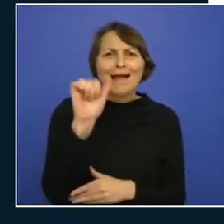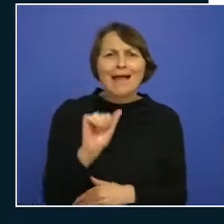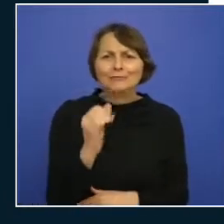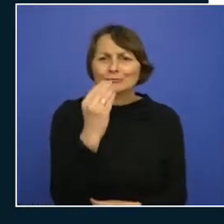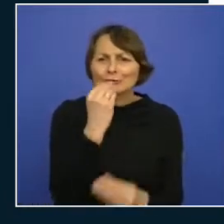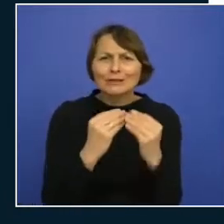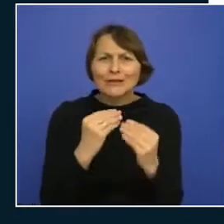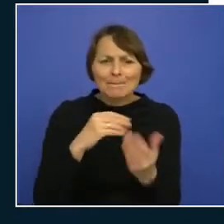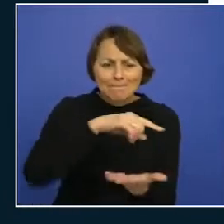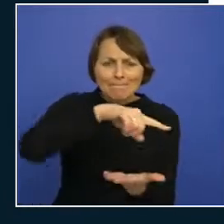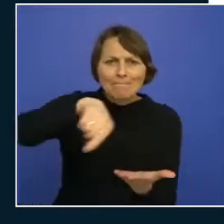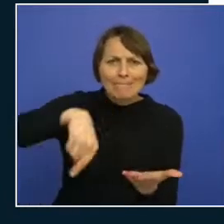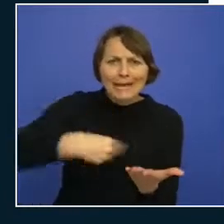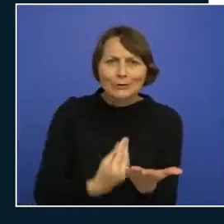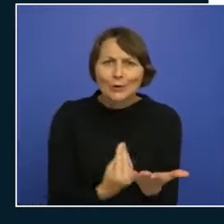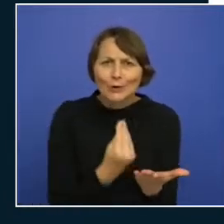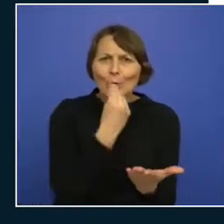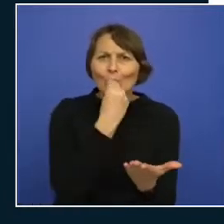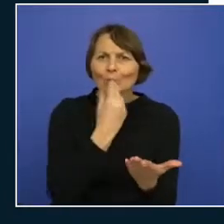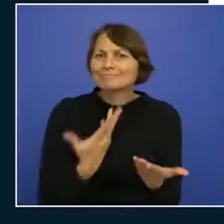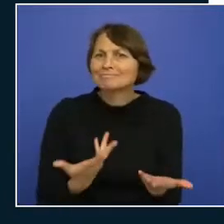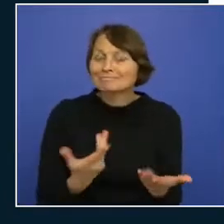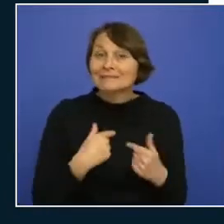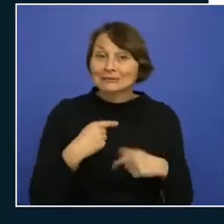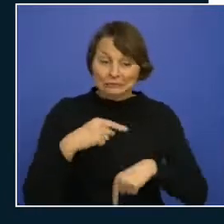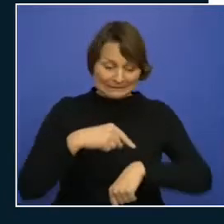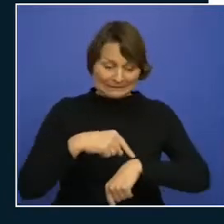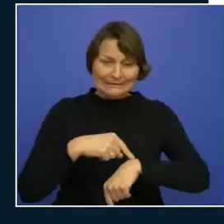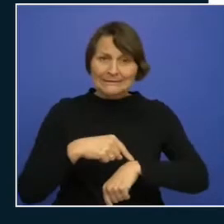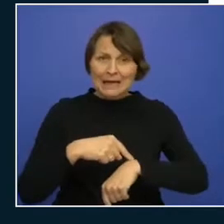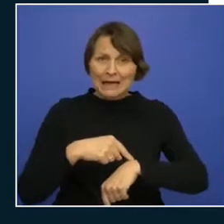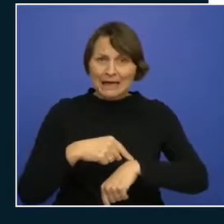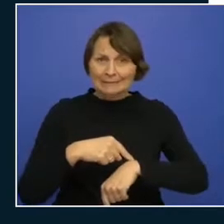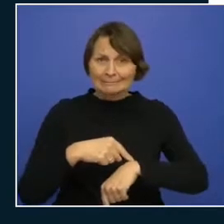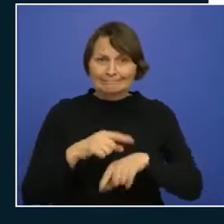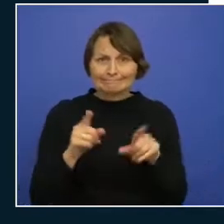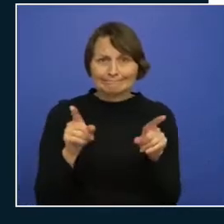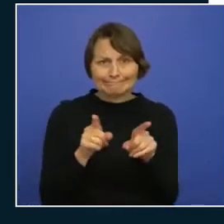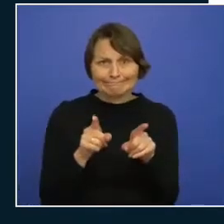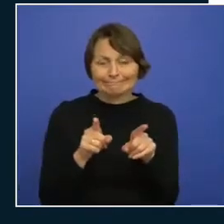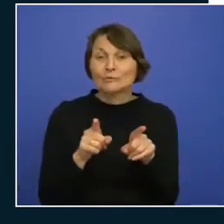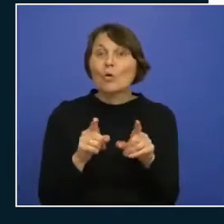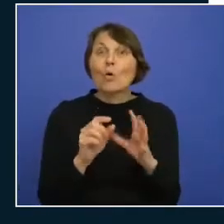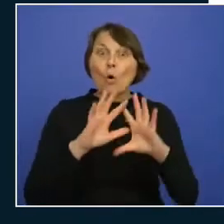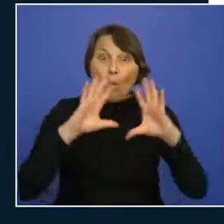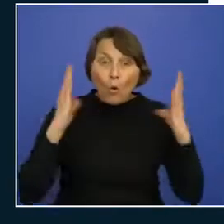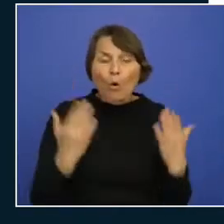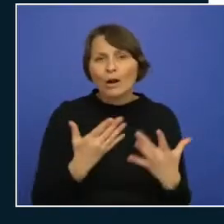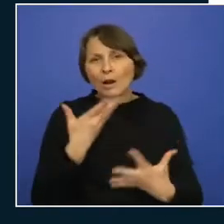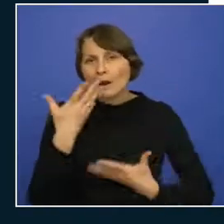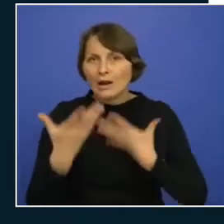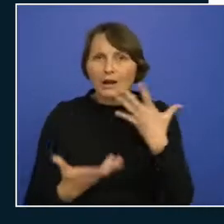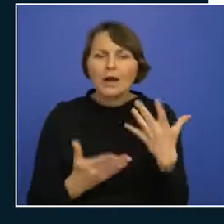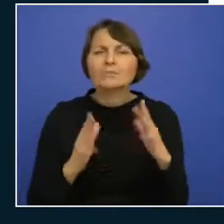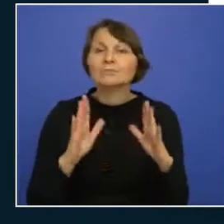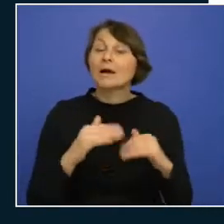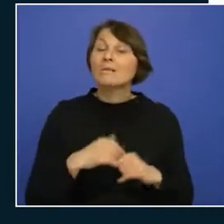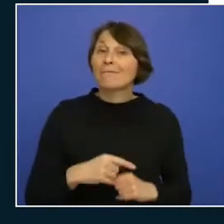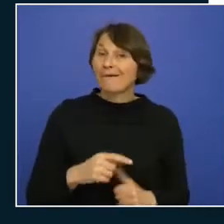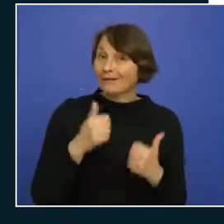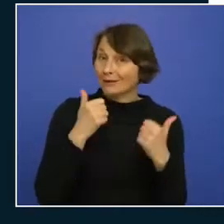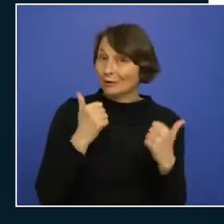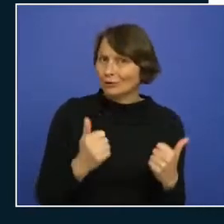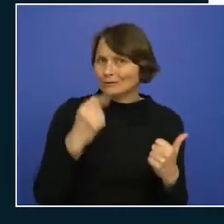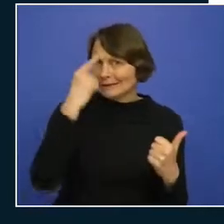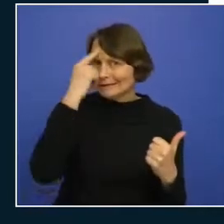today uh we're not going through everything in the series um so i do recommend going through the series to further explore